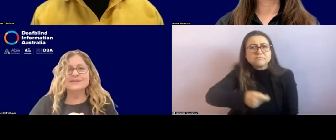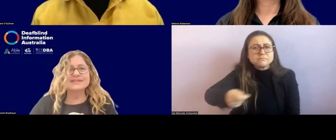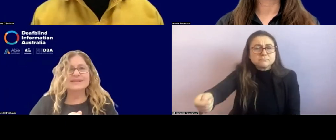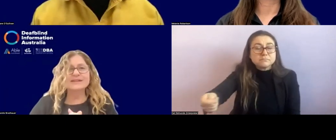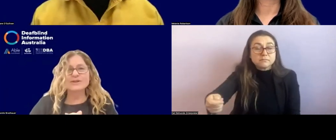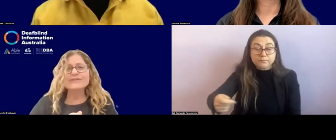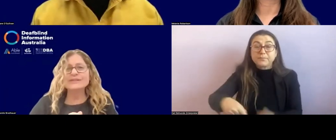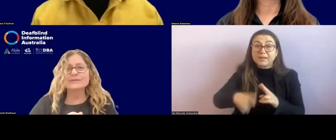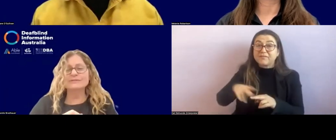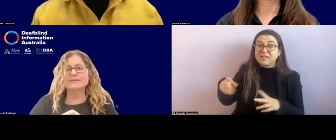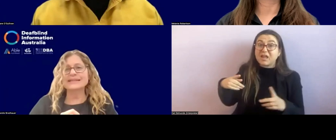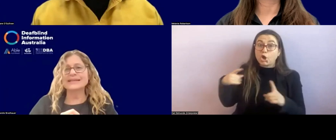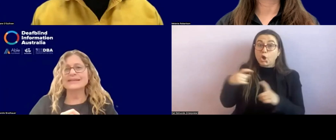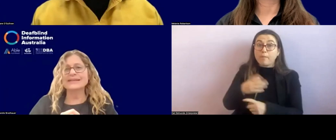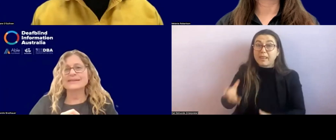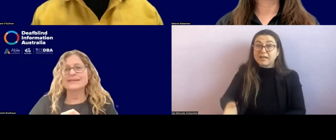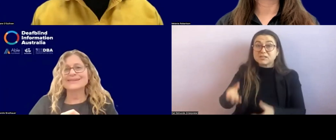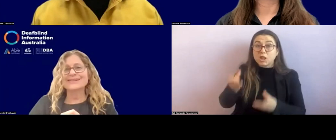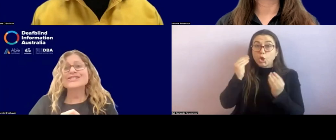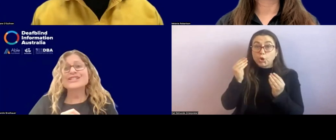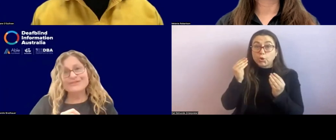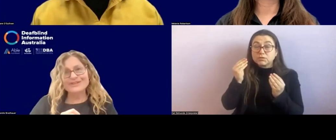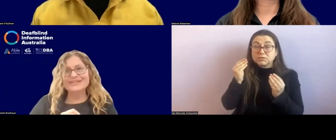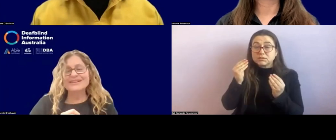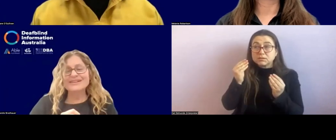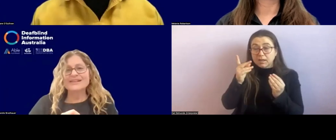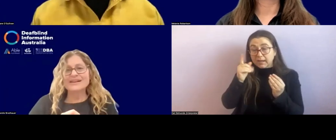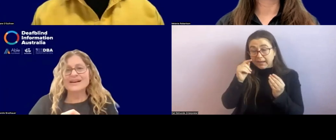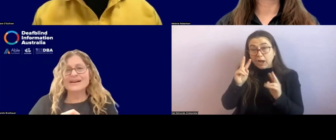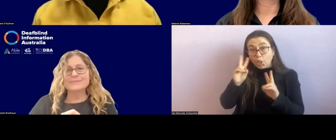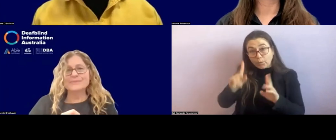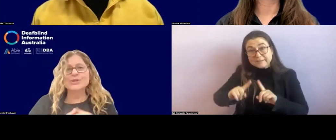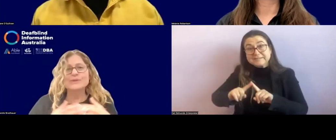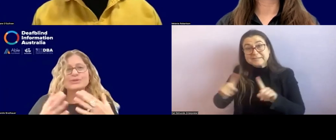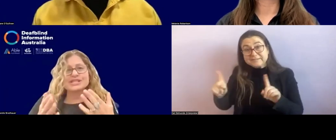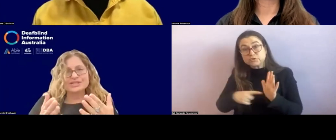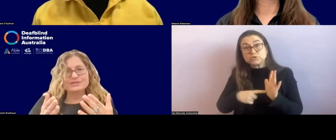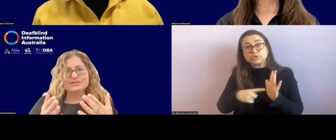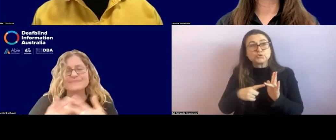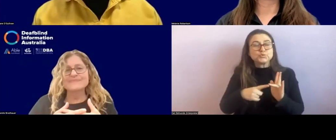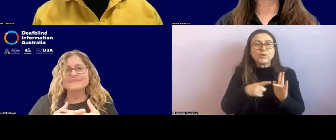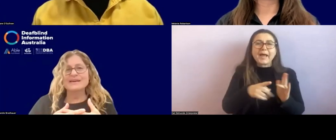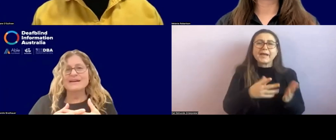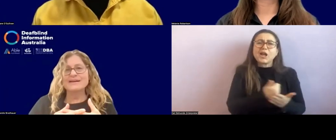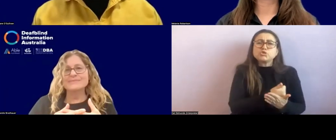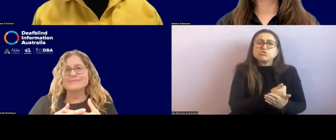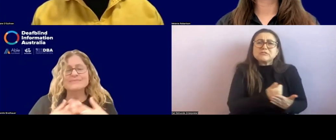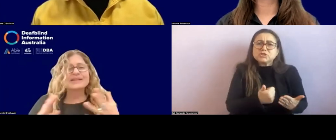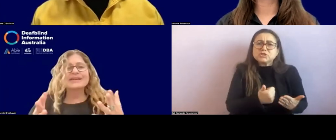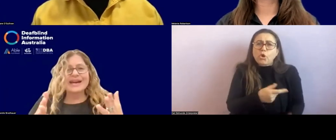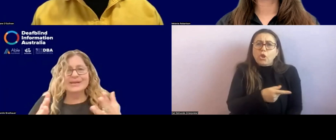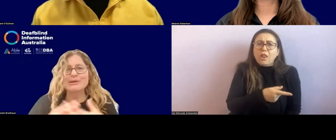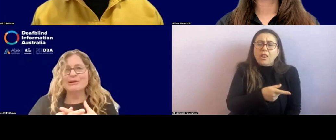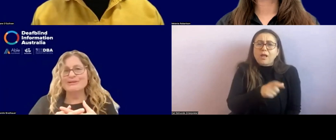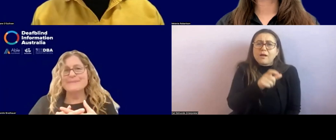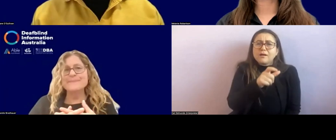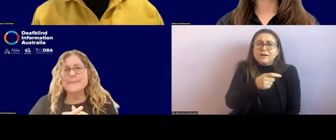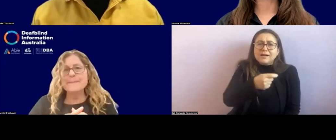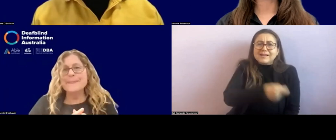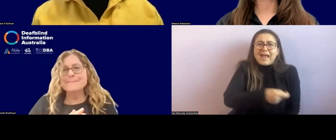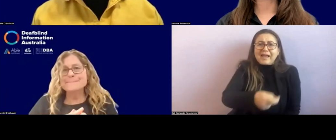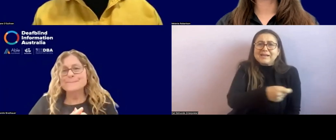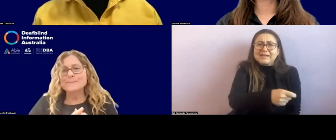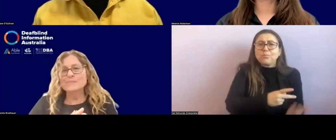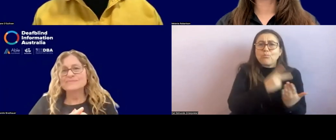complex learners, it can often look really different, um, to a traditional, um, cane program.